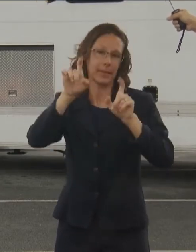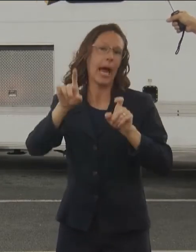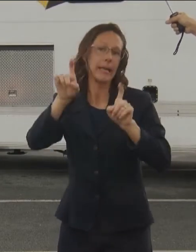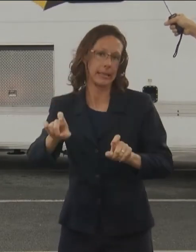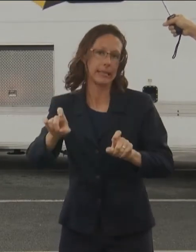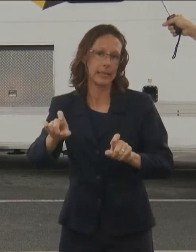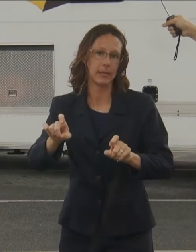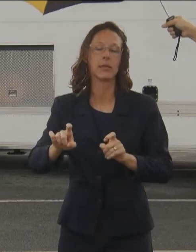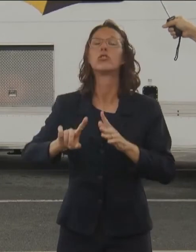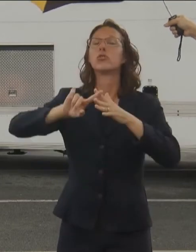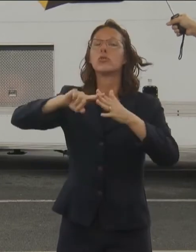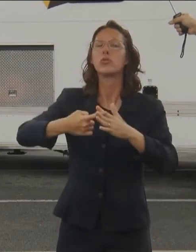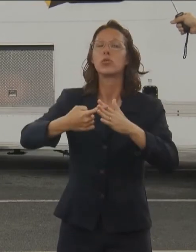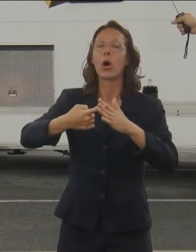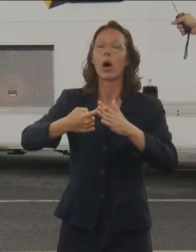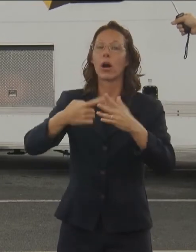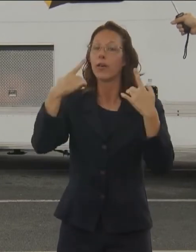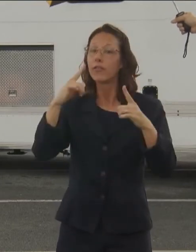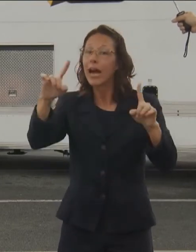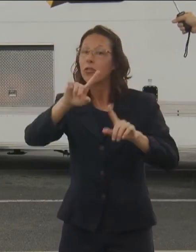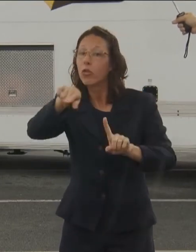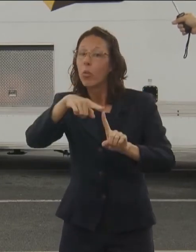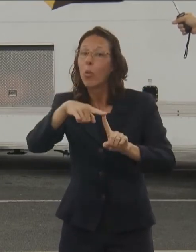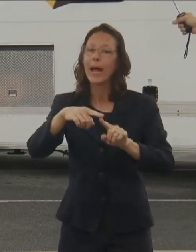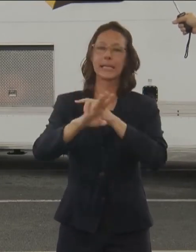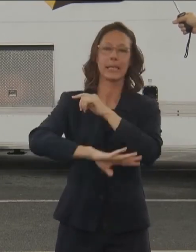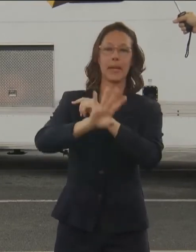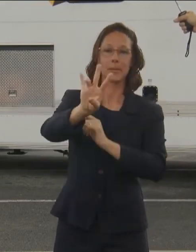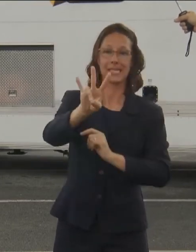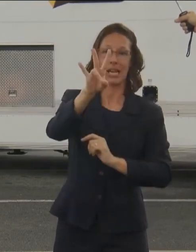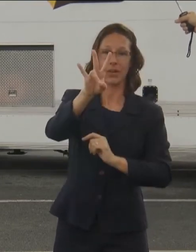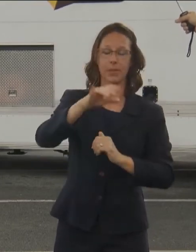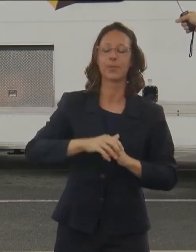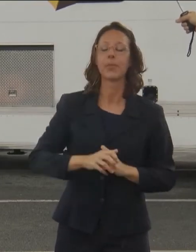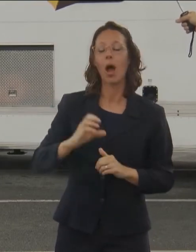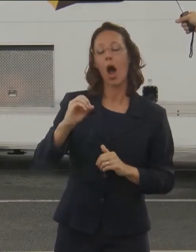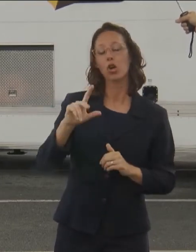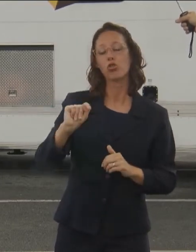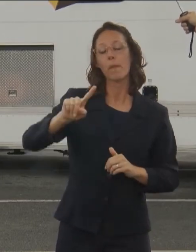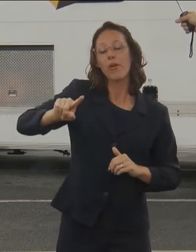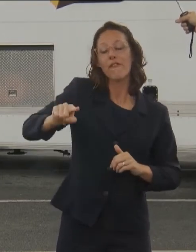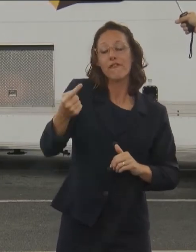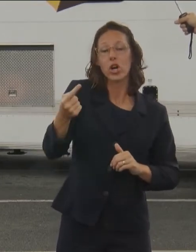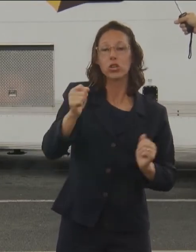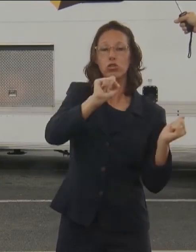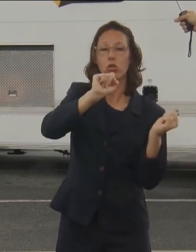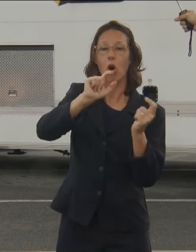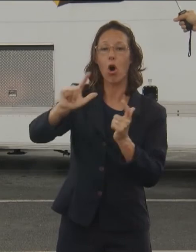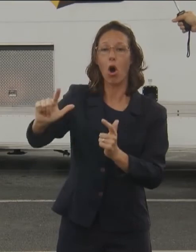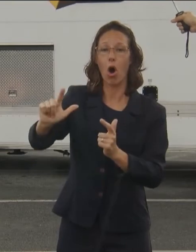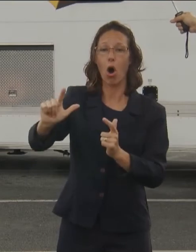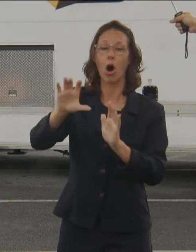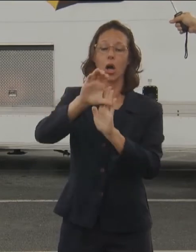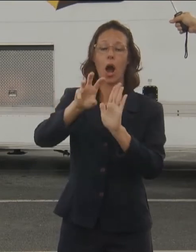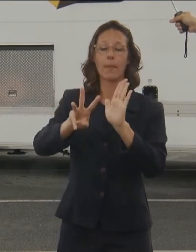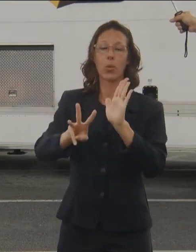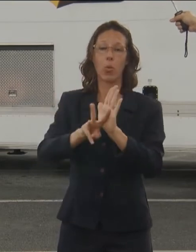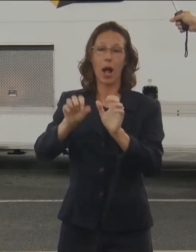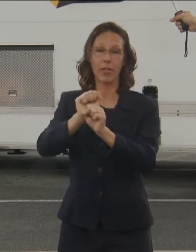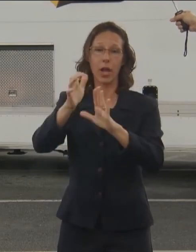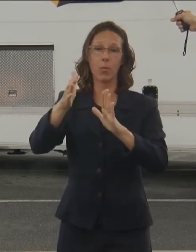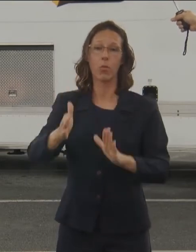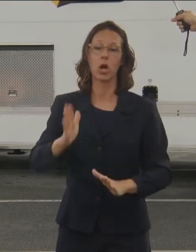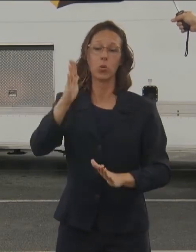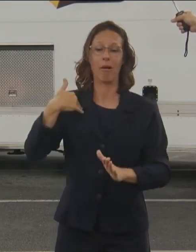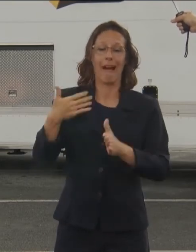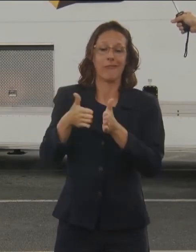7th of September. Starting October 1st, all employees of the Commonwealth will be given an incentive to get a vaccine.